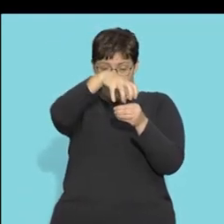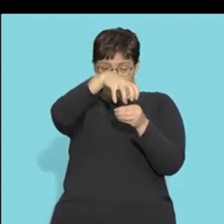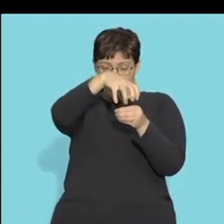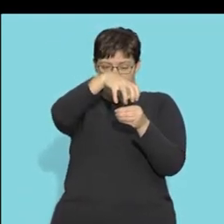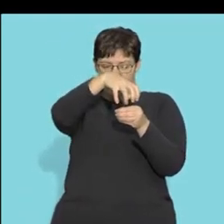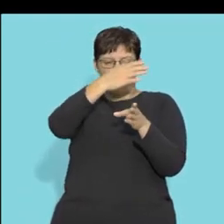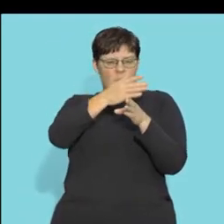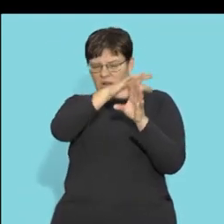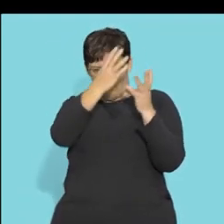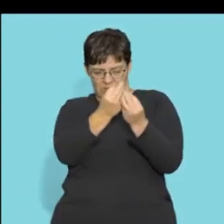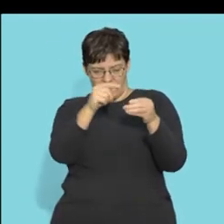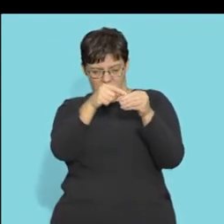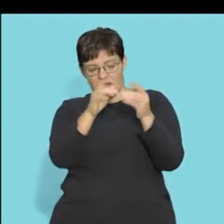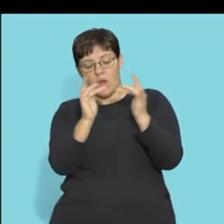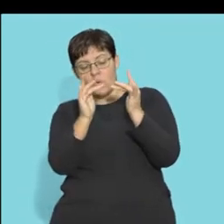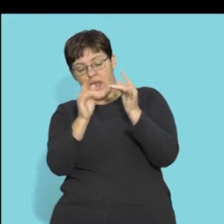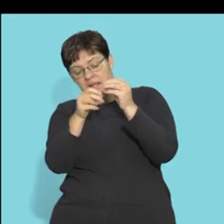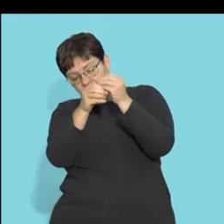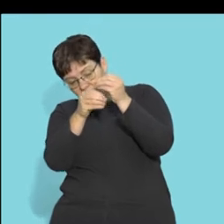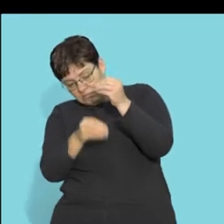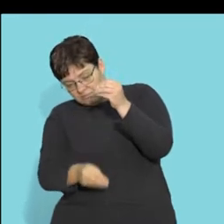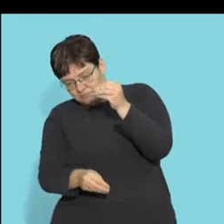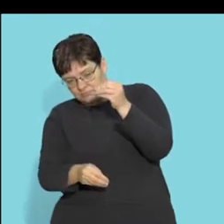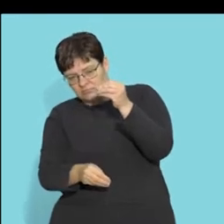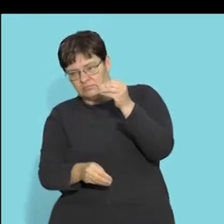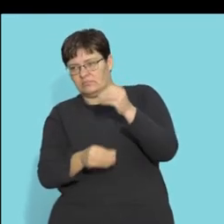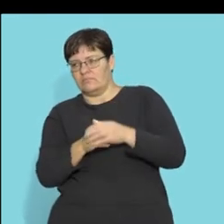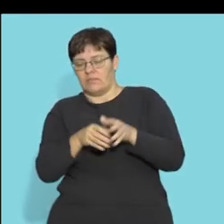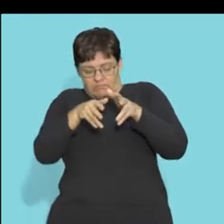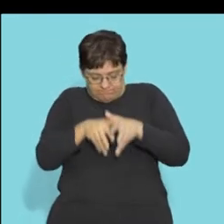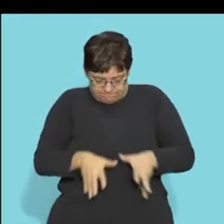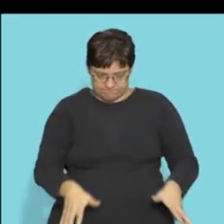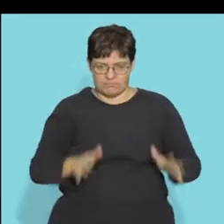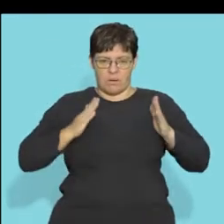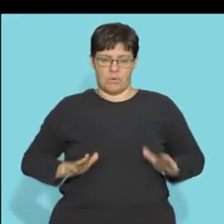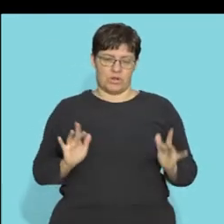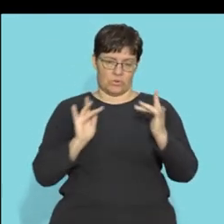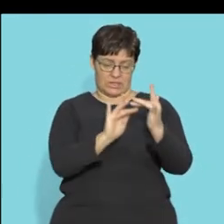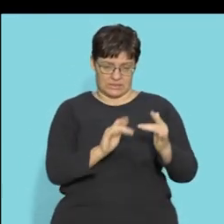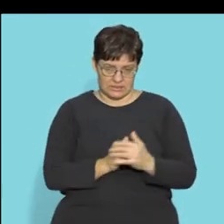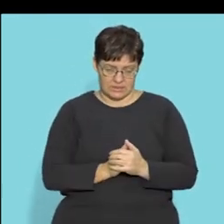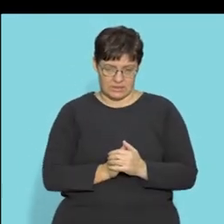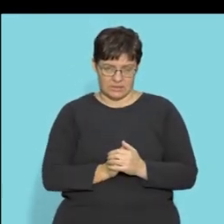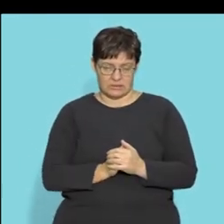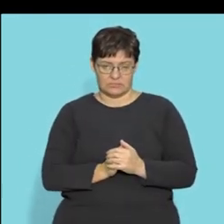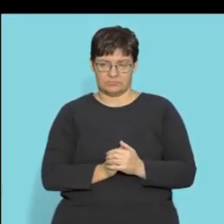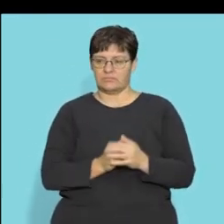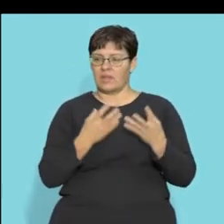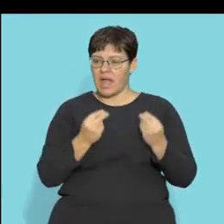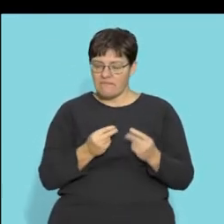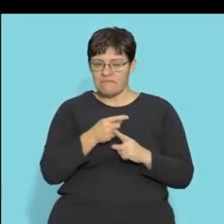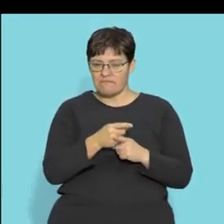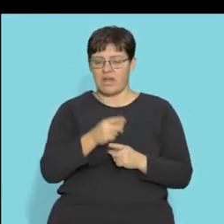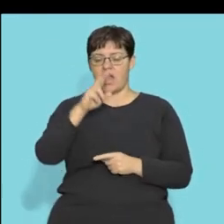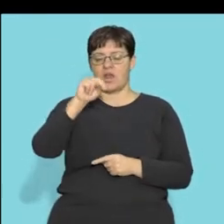with all its functions, will be connected to the rest of the body that is down there. All right. The spinal cord is